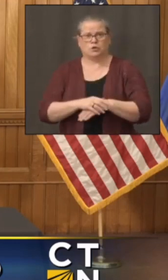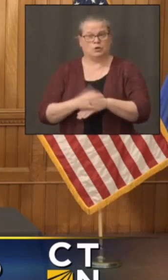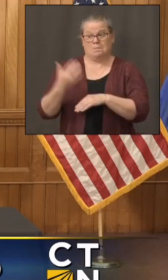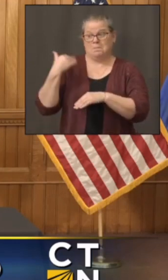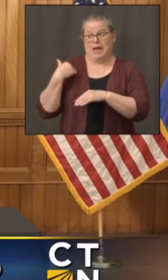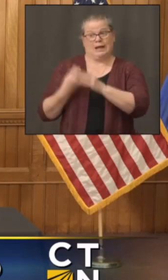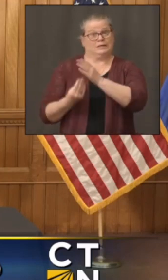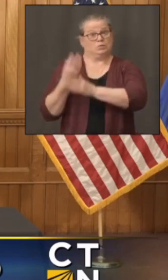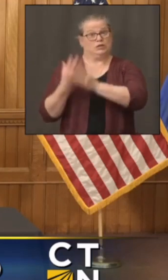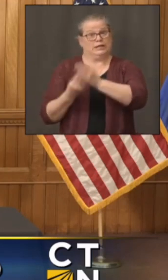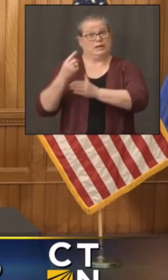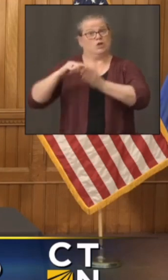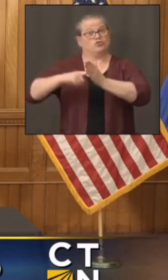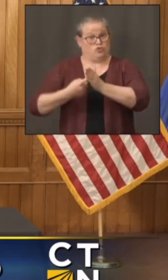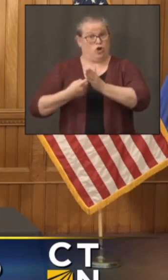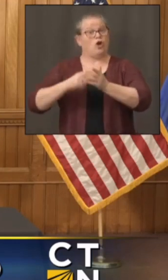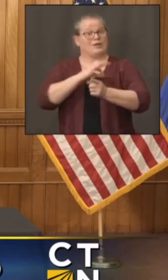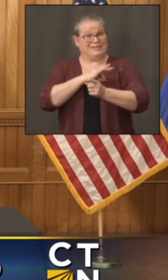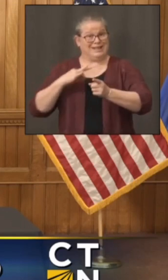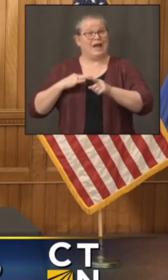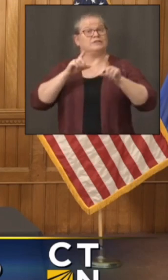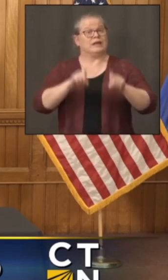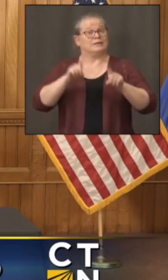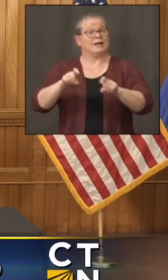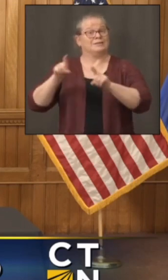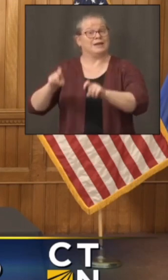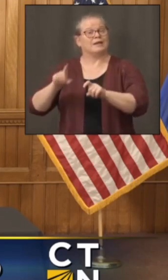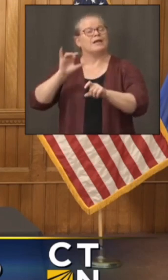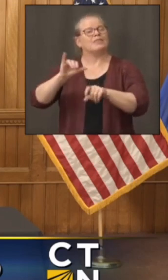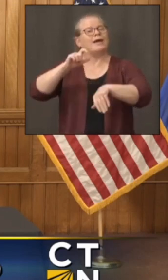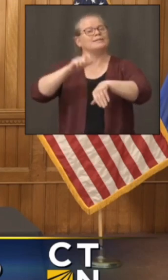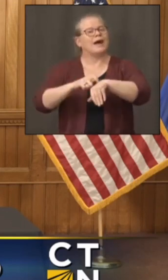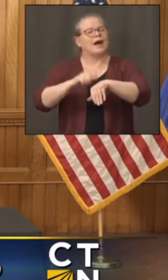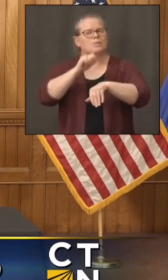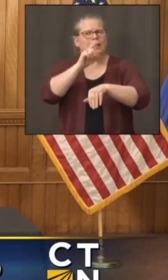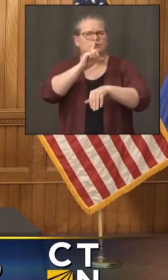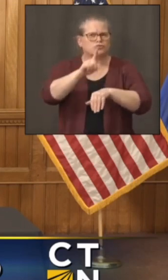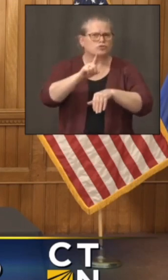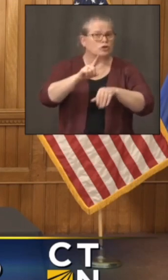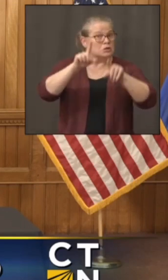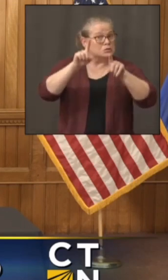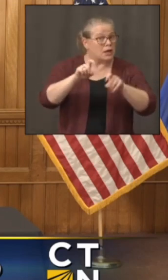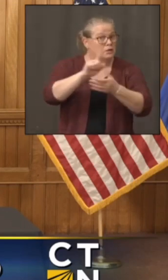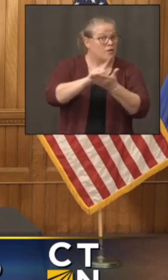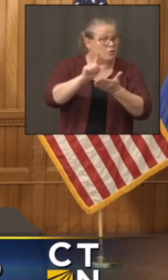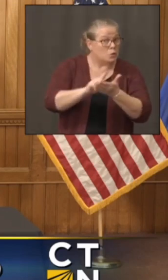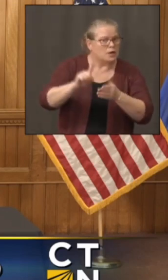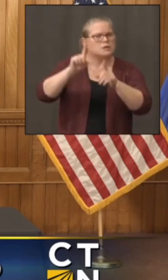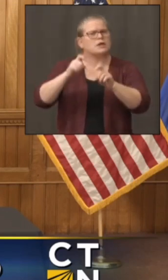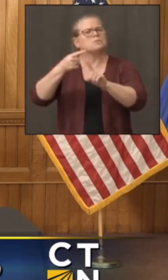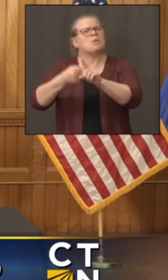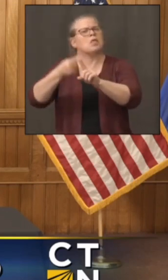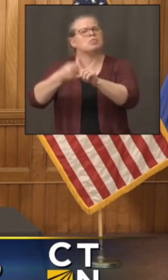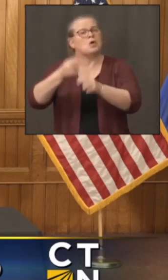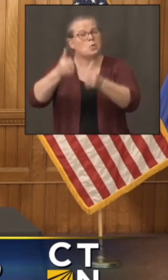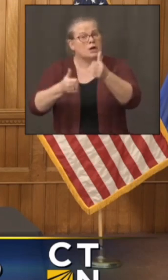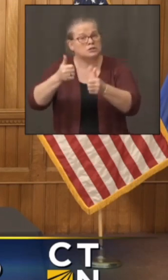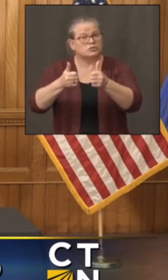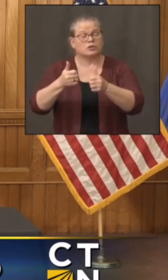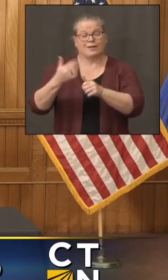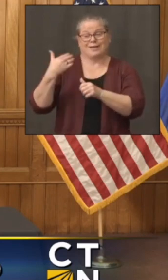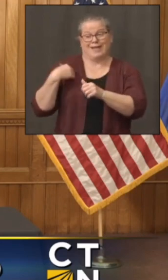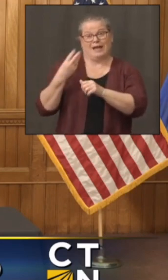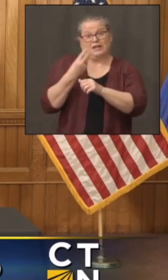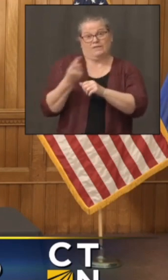it was a question of whether we were doing it weekly or monthly. Over the last few weeks, when we've issued alerts